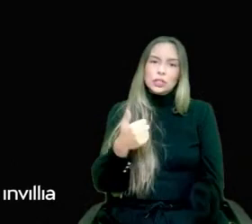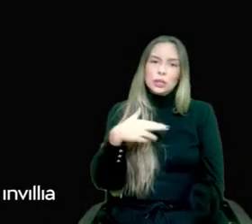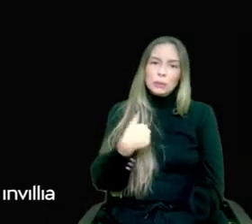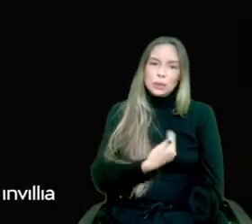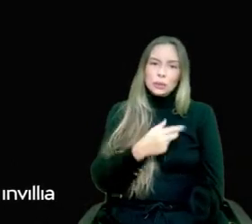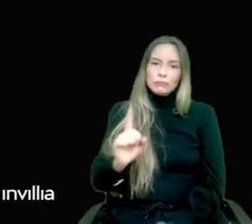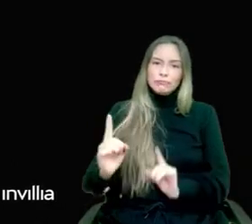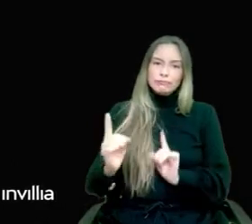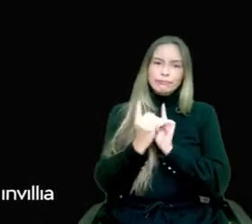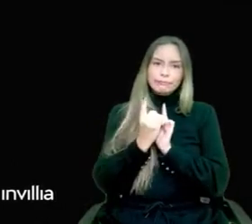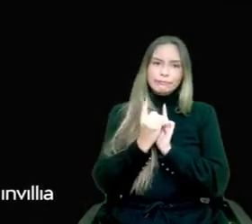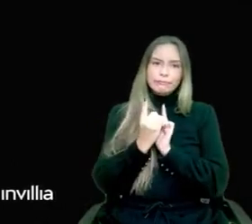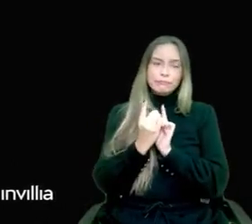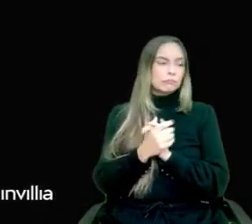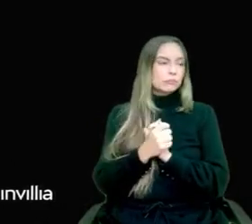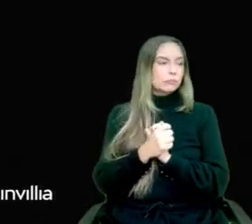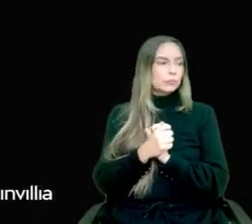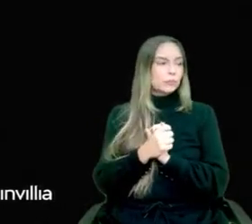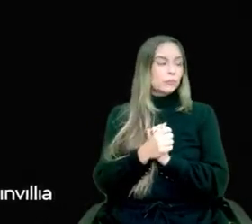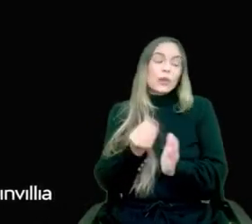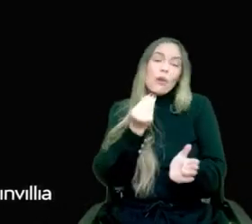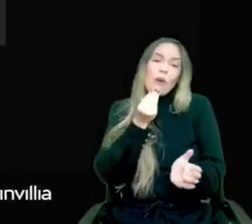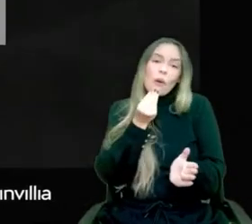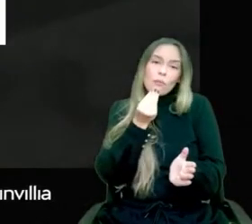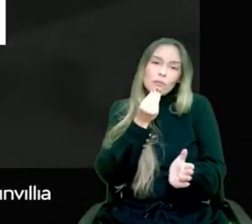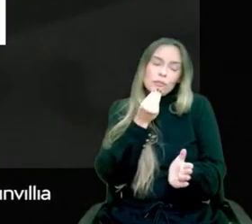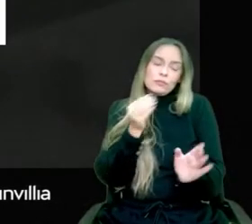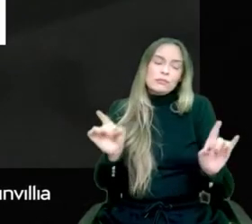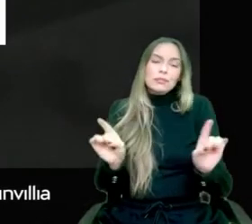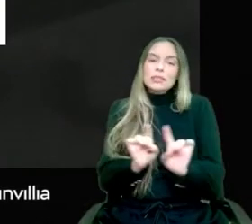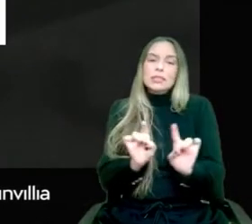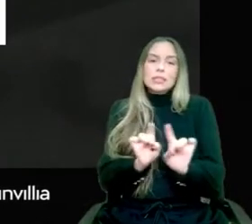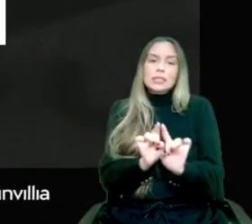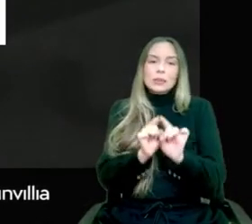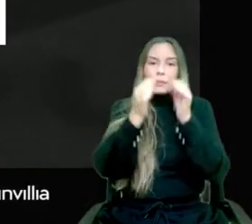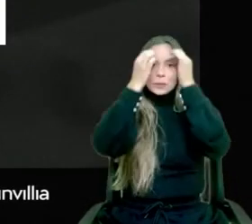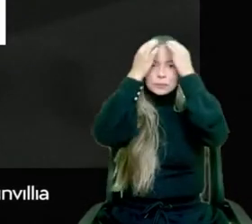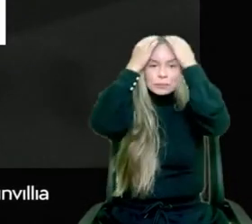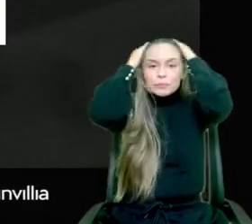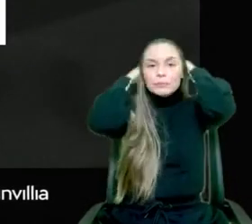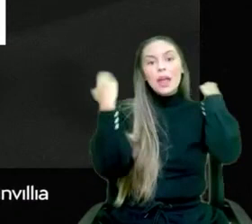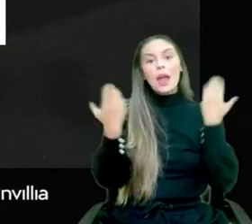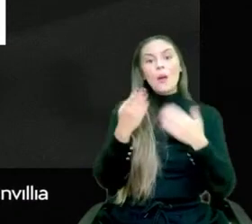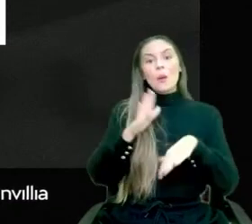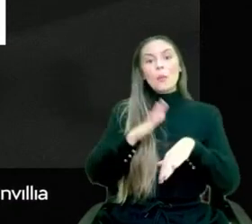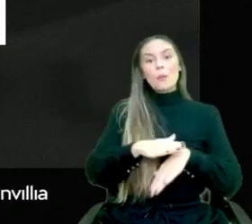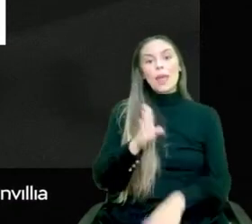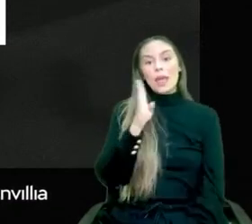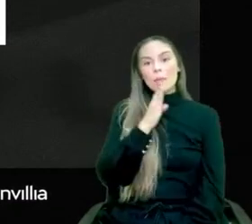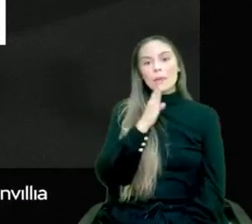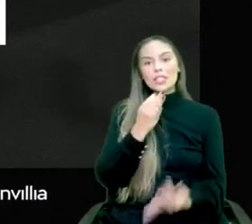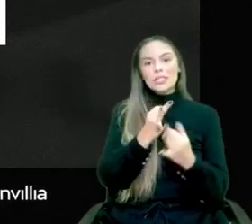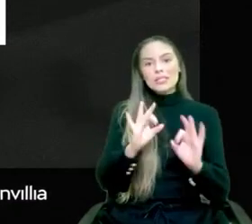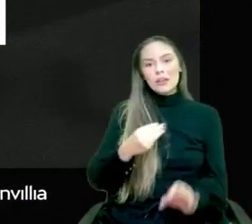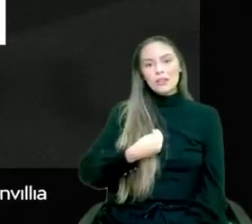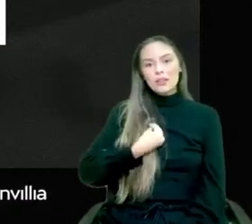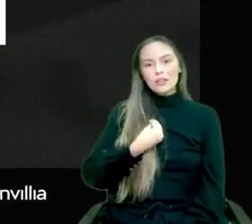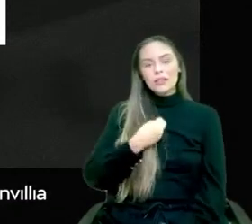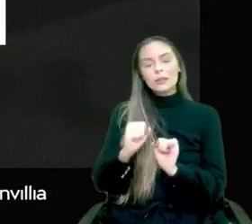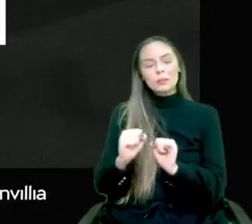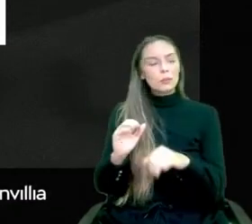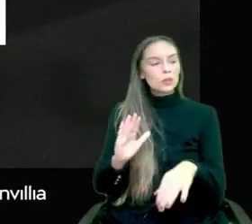And of course, also, for the current emergency in saving lives, you can also help with donations.